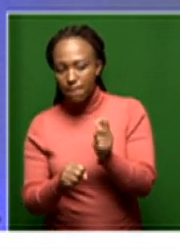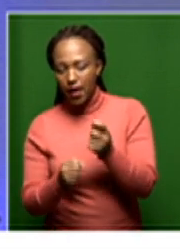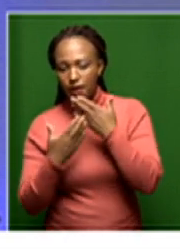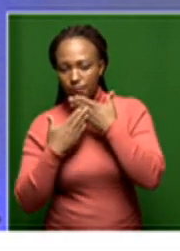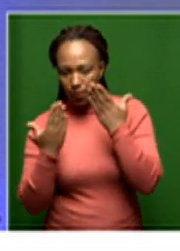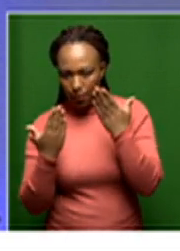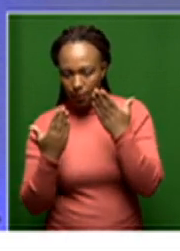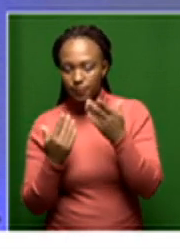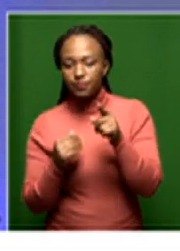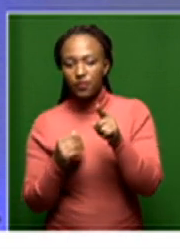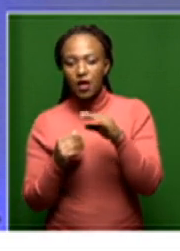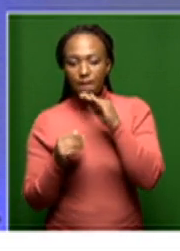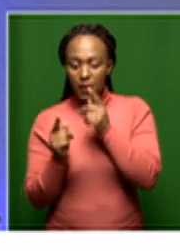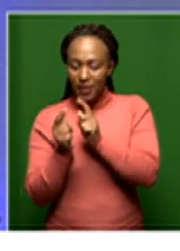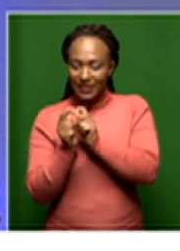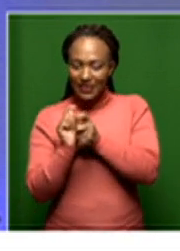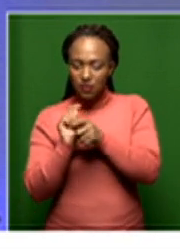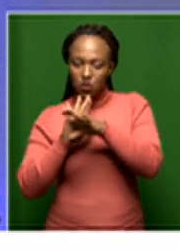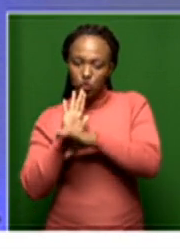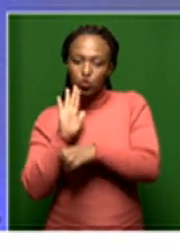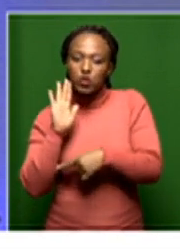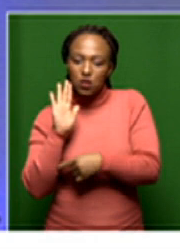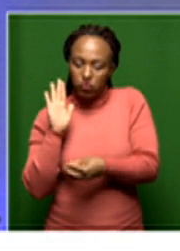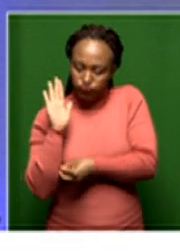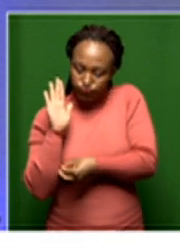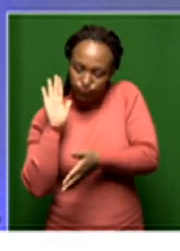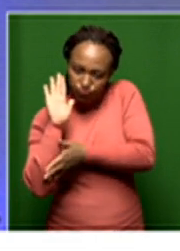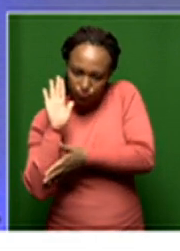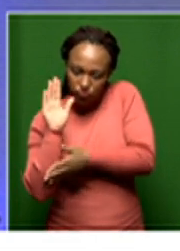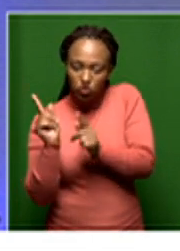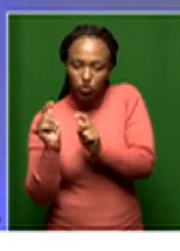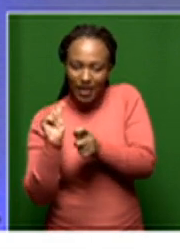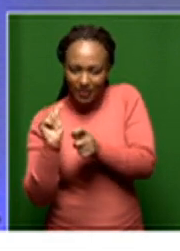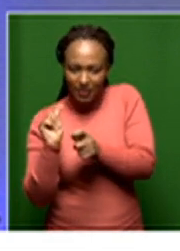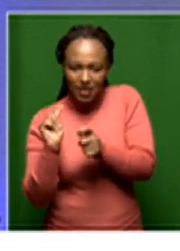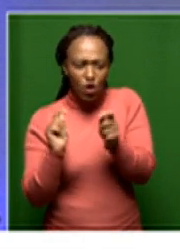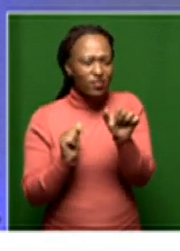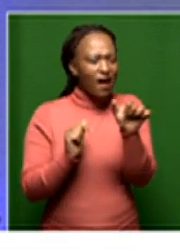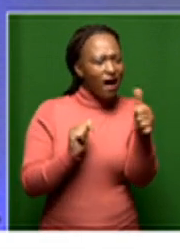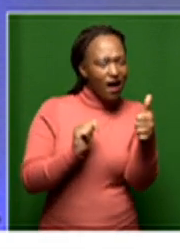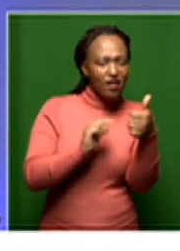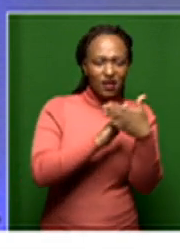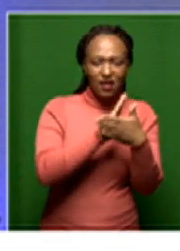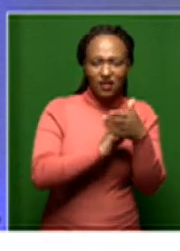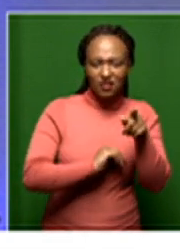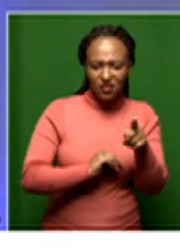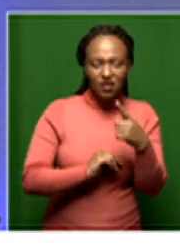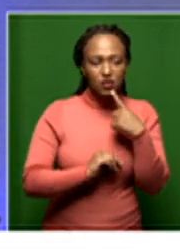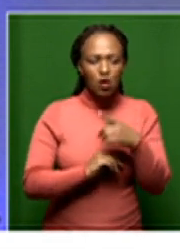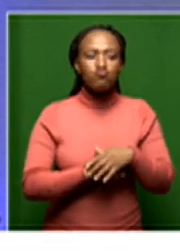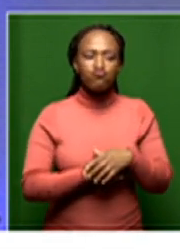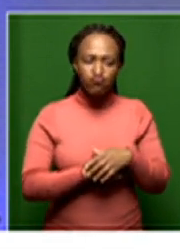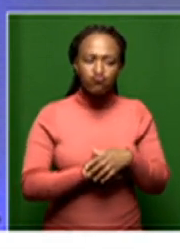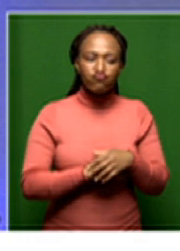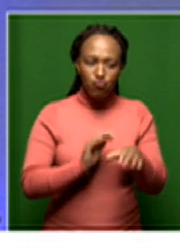therefore it's necessary to amend the Constitution to make that explicit. On the other hand, they accept that the